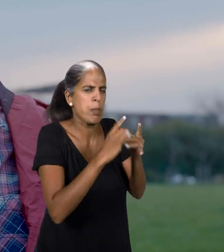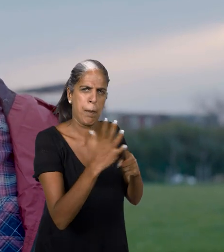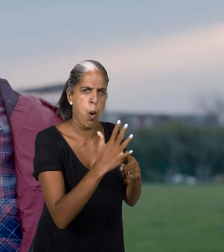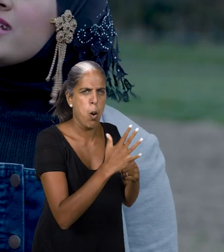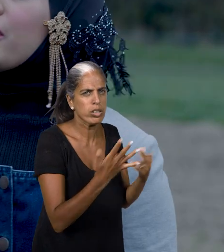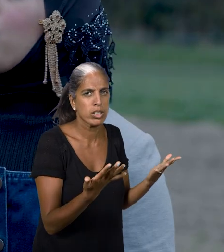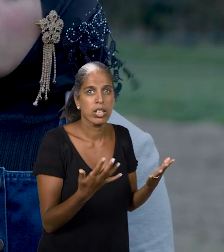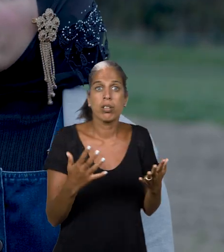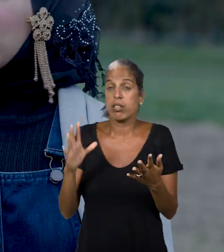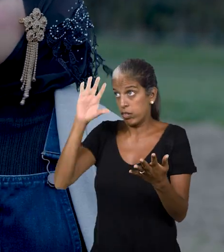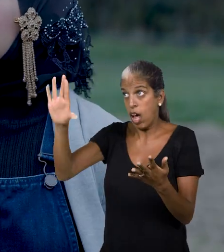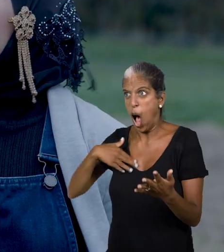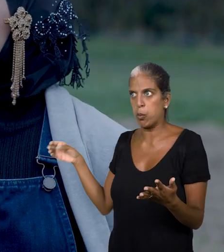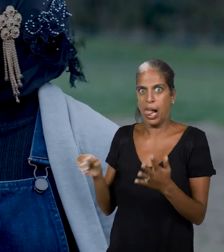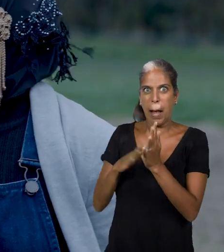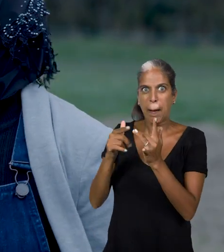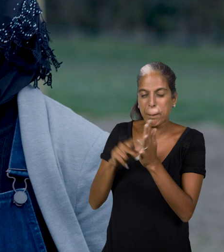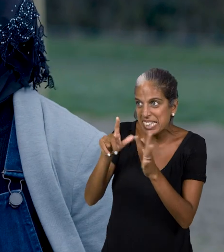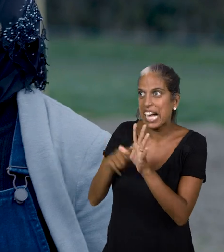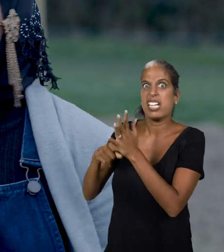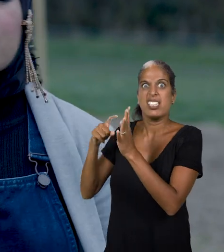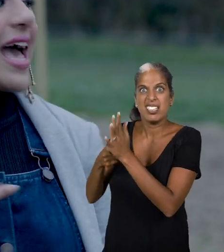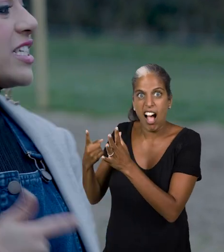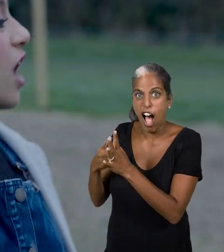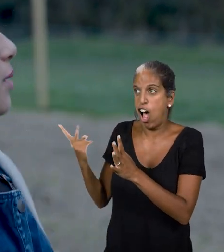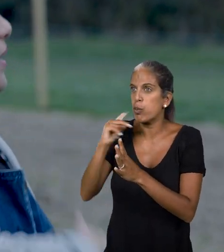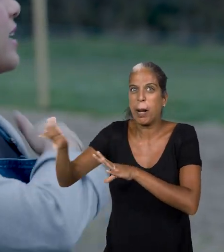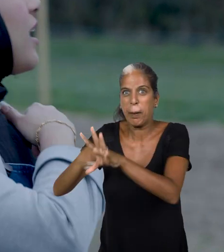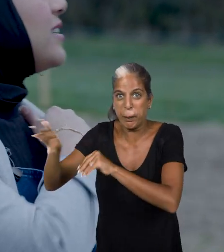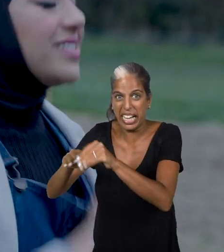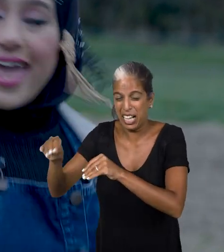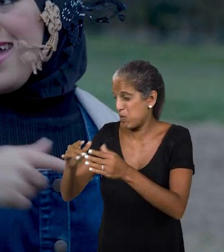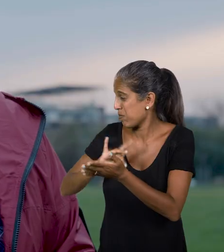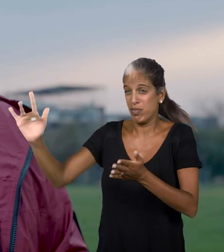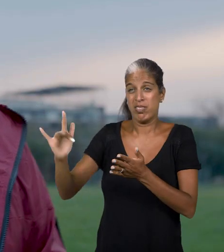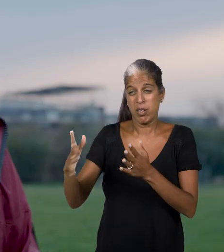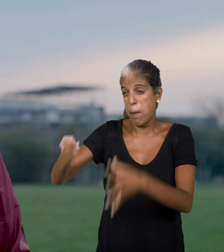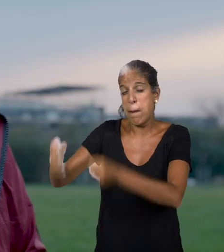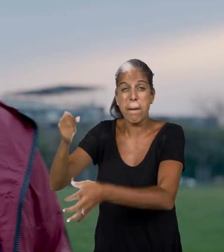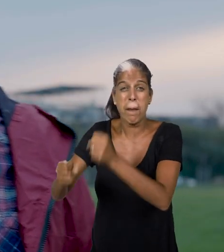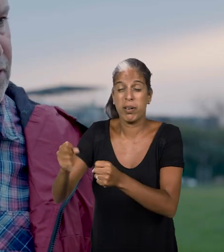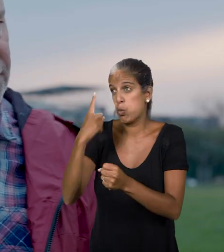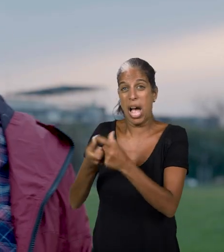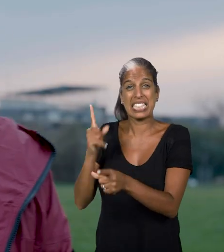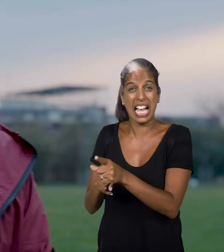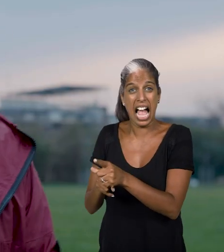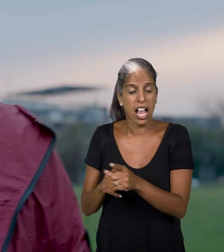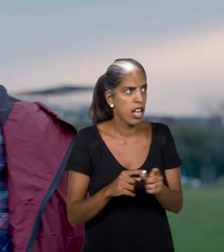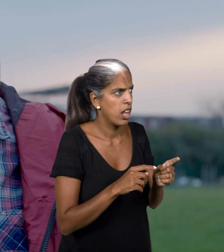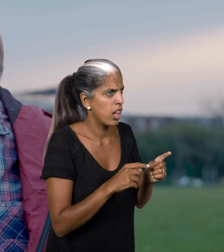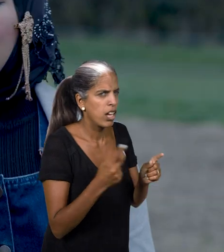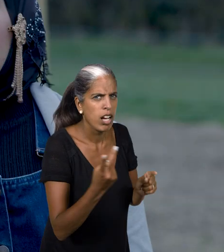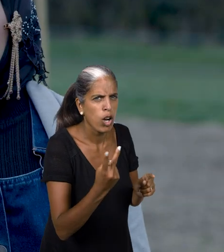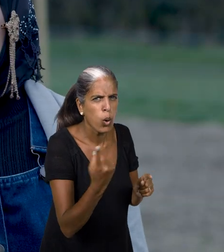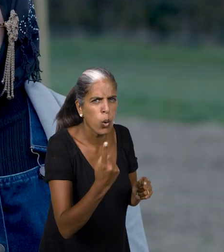is important. I tell you what, get Mindy and Tara to do the picking and we'll tear this up in a day. Mindy and Tara, who are Mindy and Tara? Are they interested in